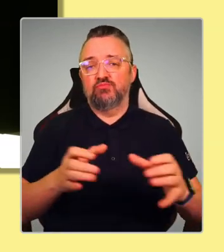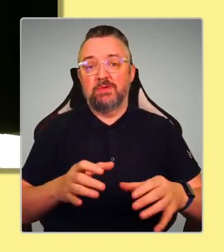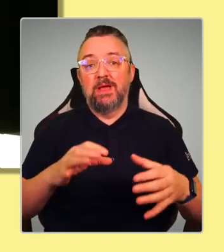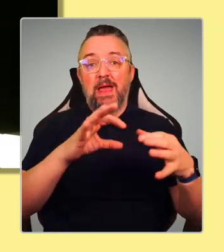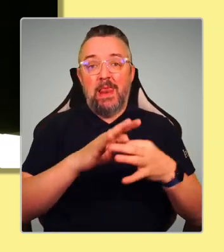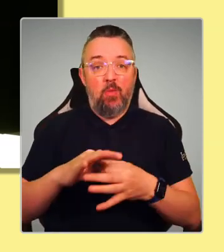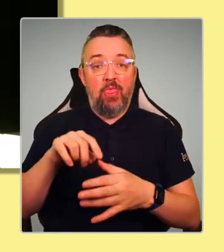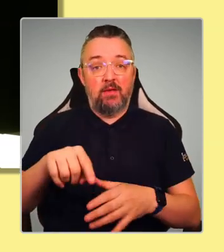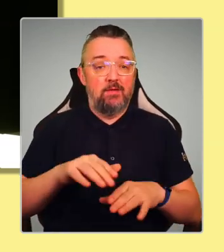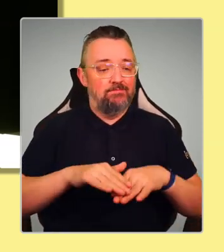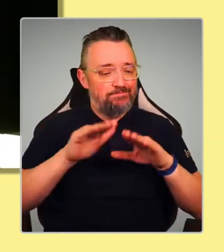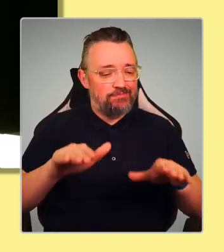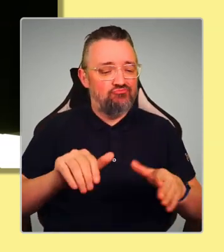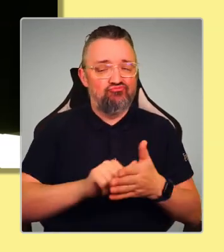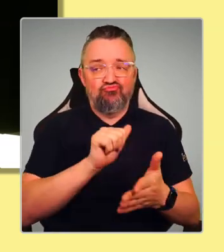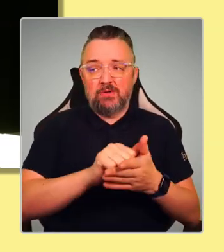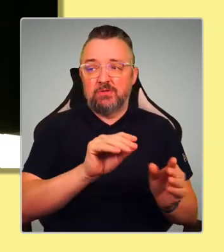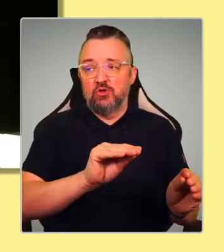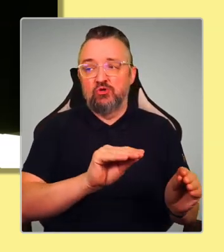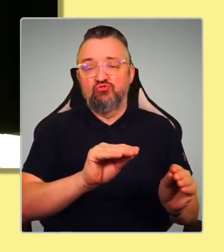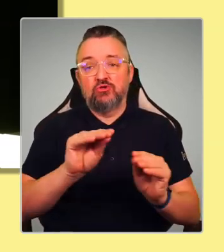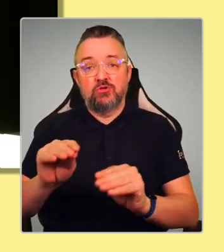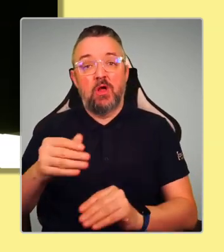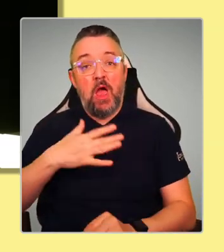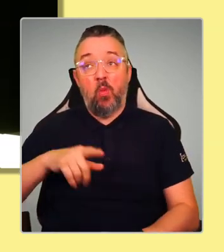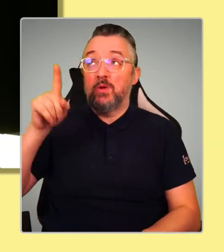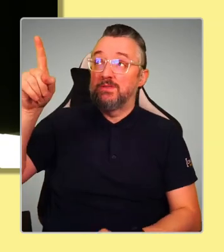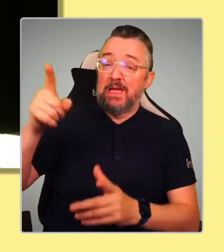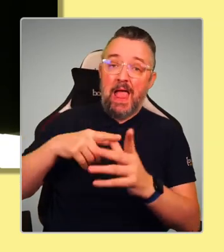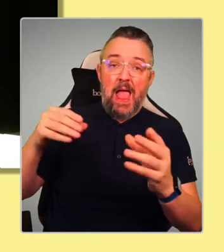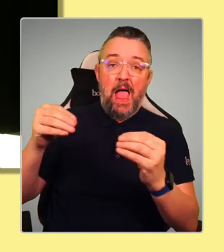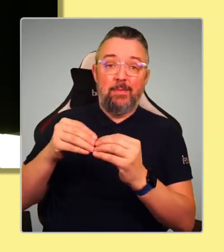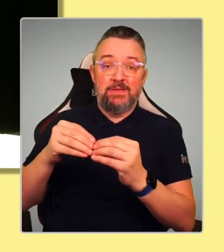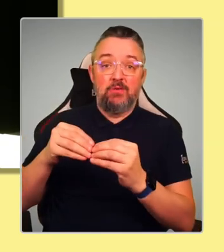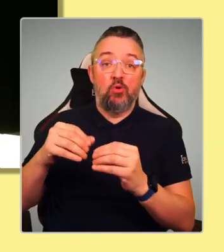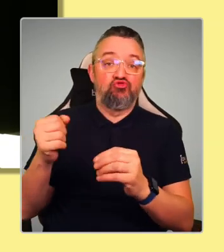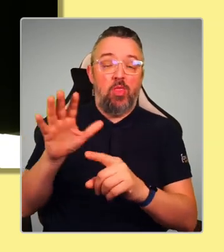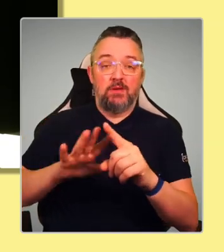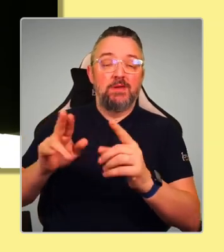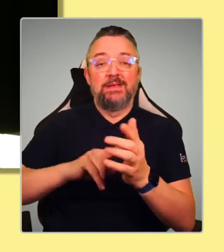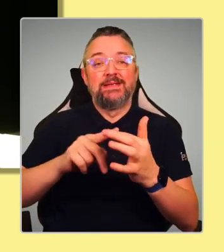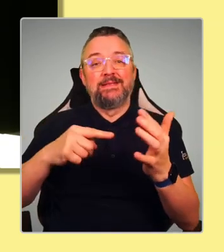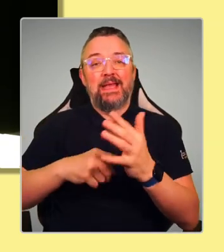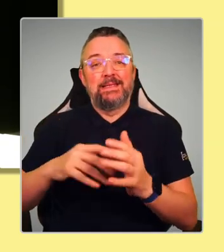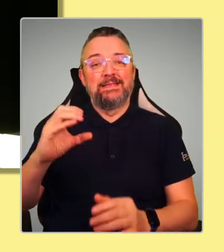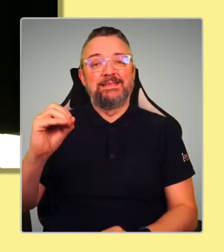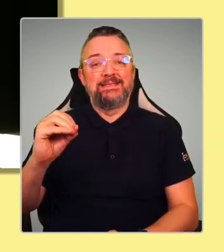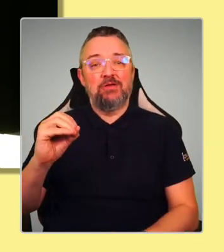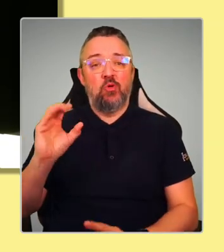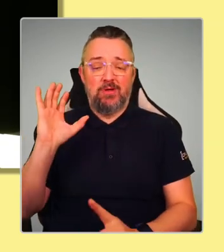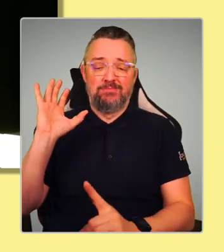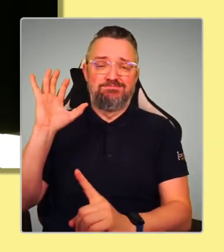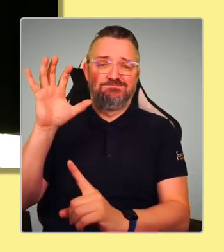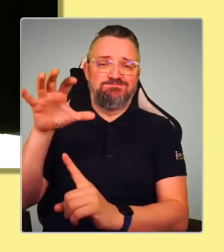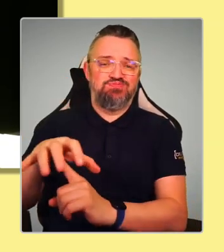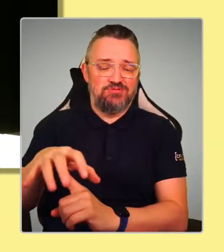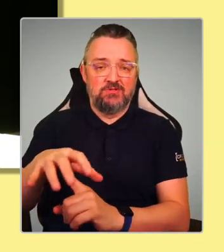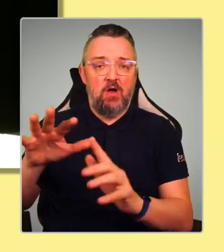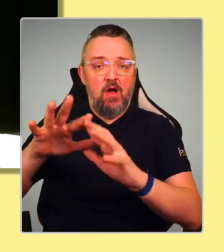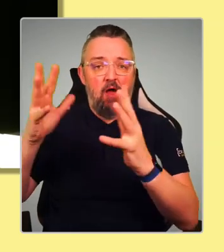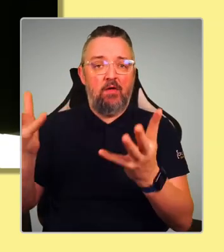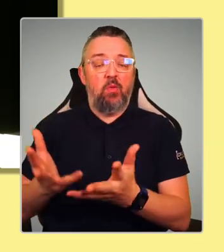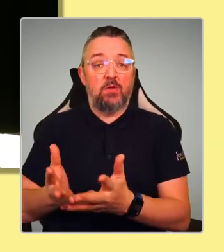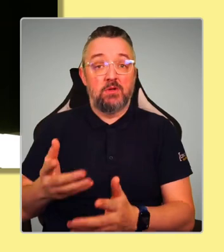I want to make Aberdeen, Scotland, actually, the net zero capital of the entire world. And we've got that ambition.